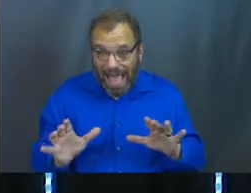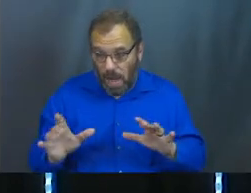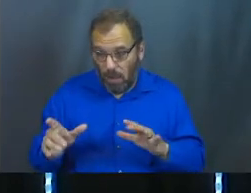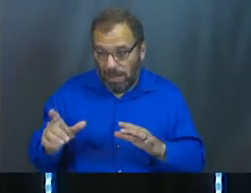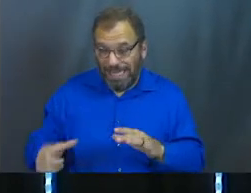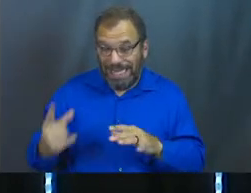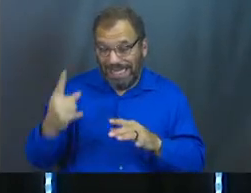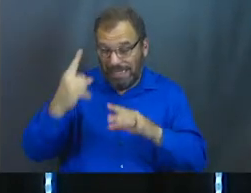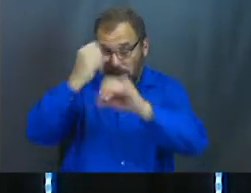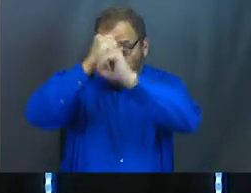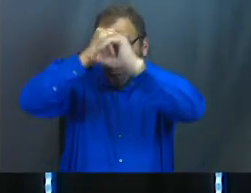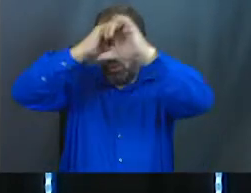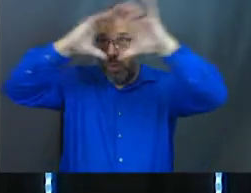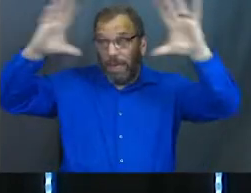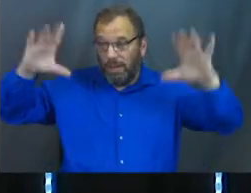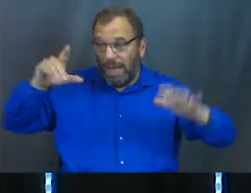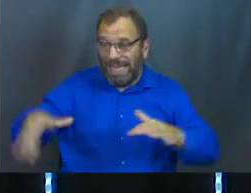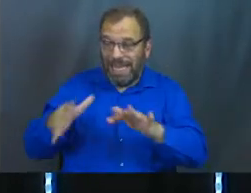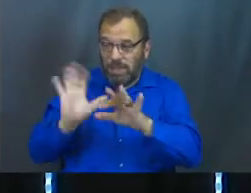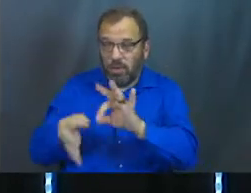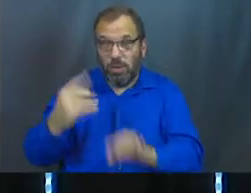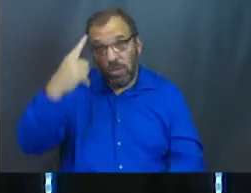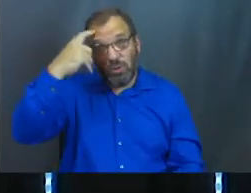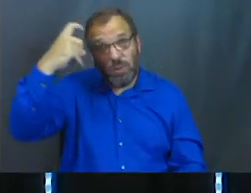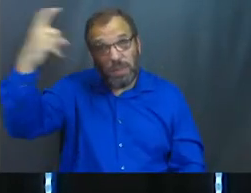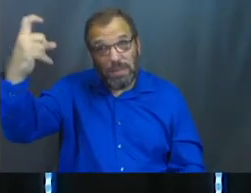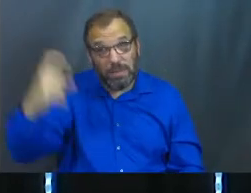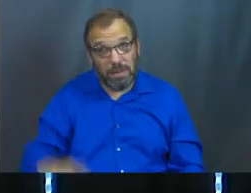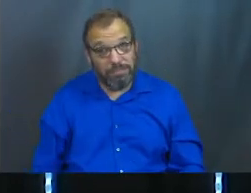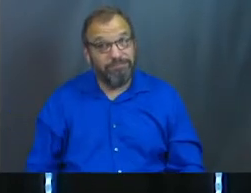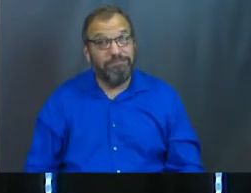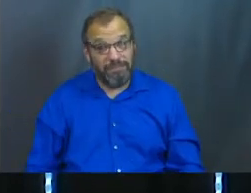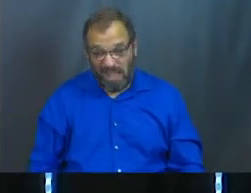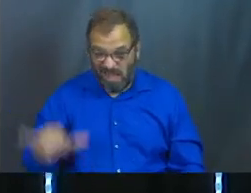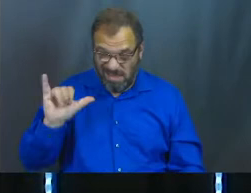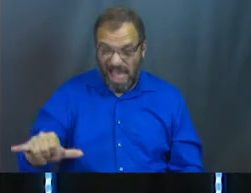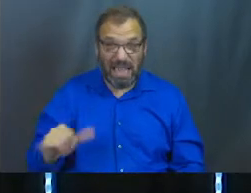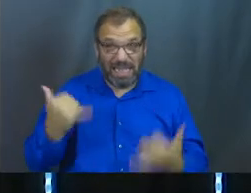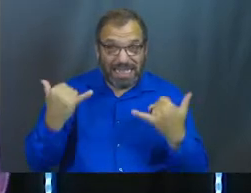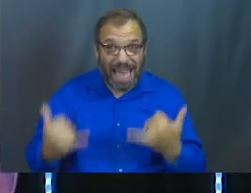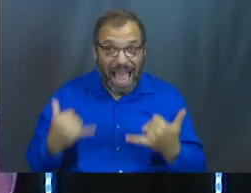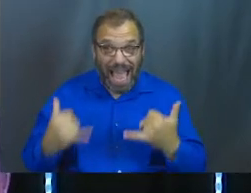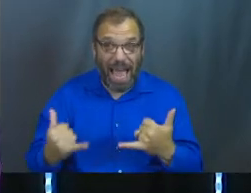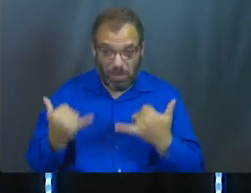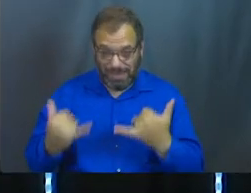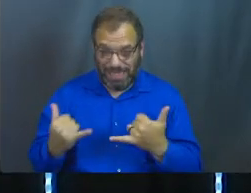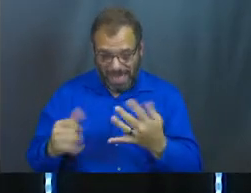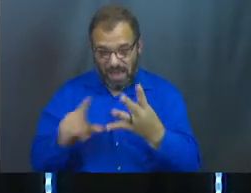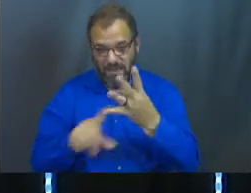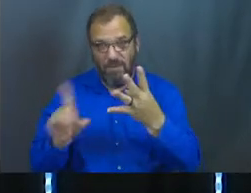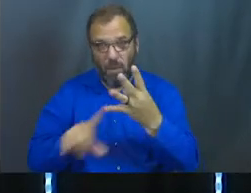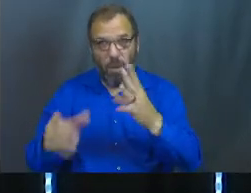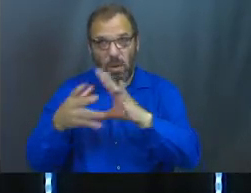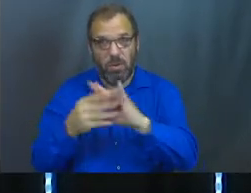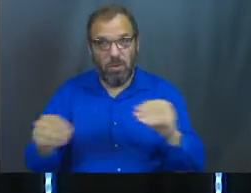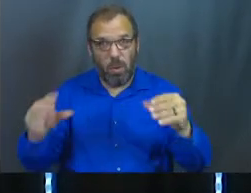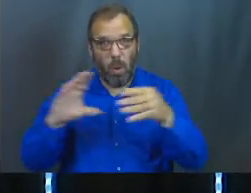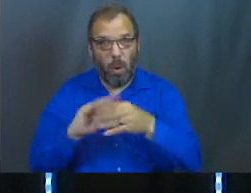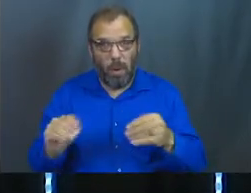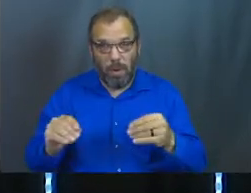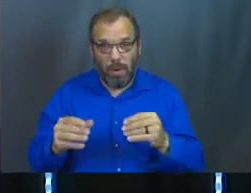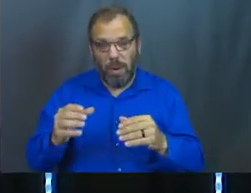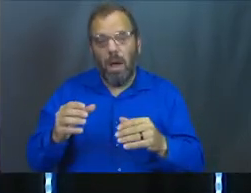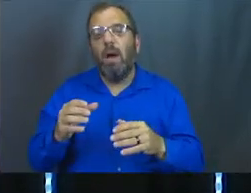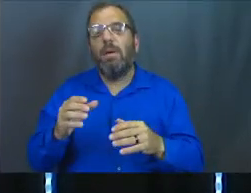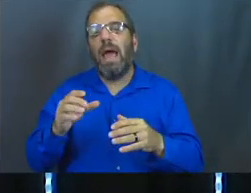only a dreamer, he's a dream interpreter, and that's where we end up in today's story. This is